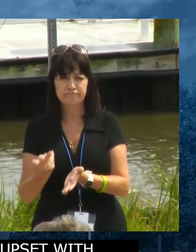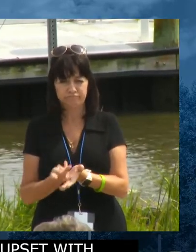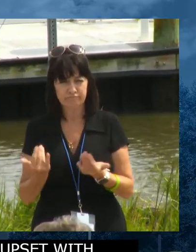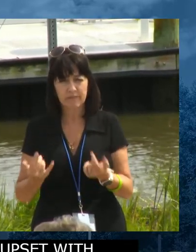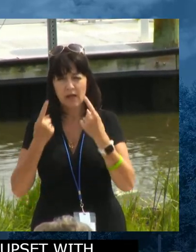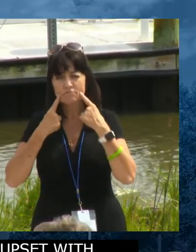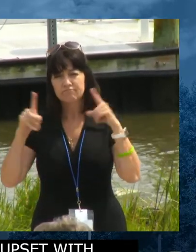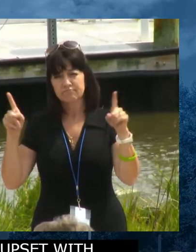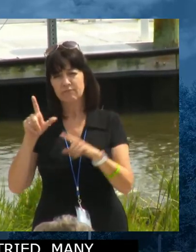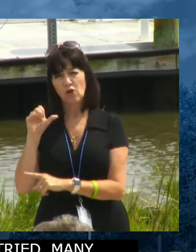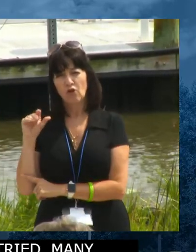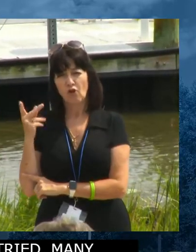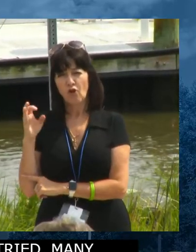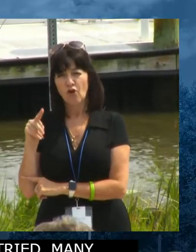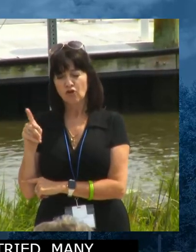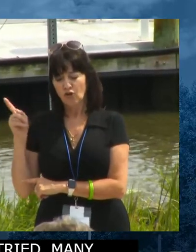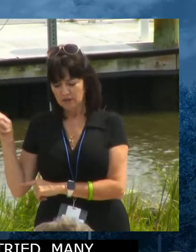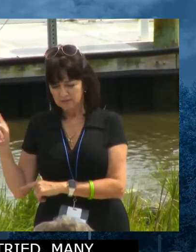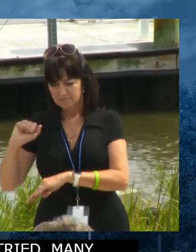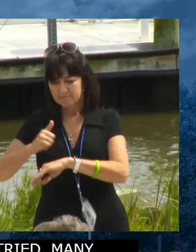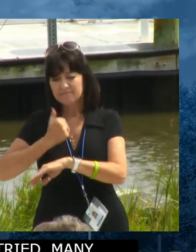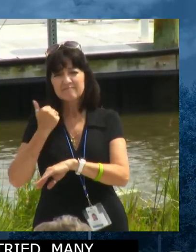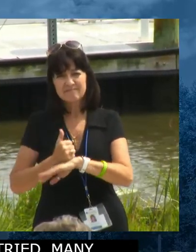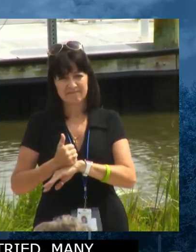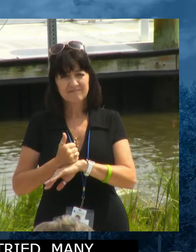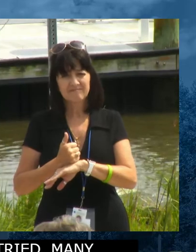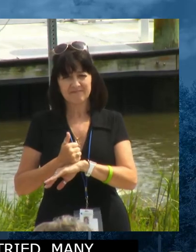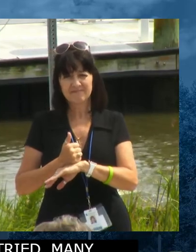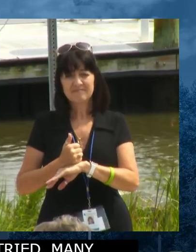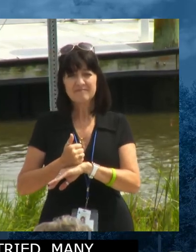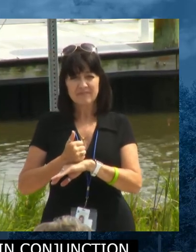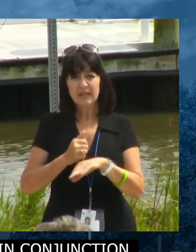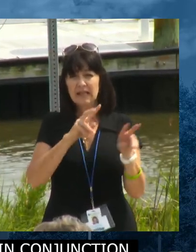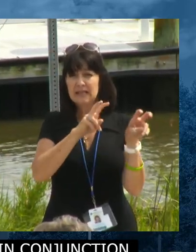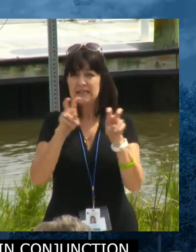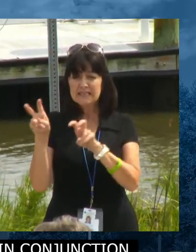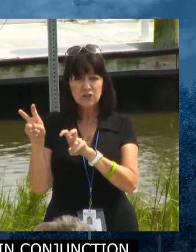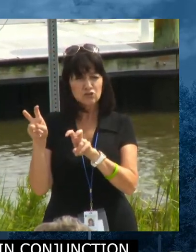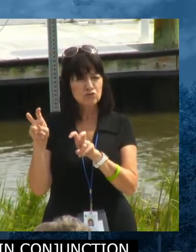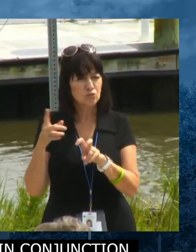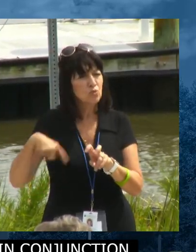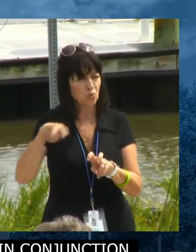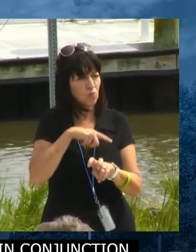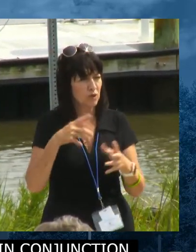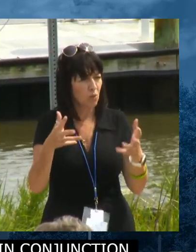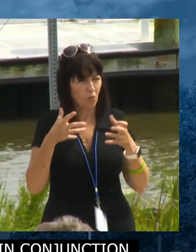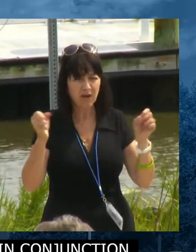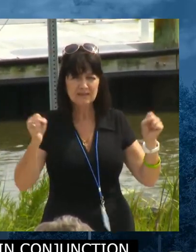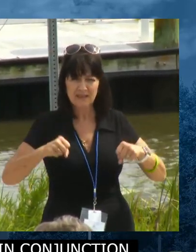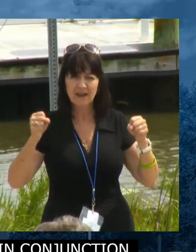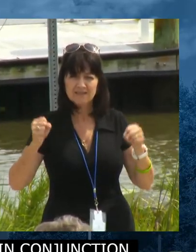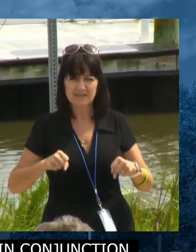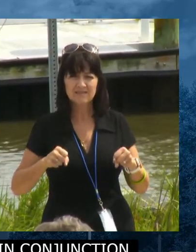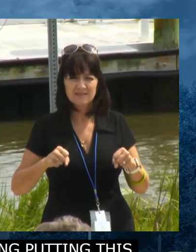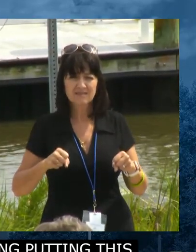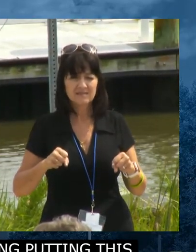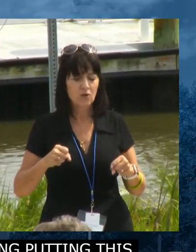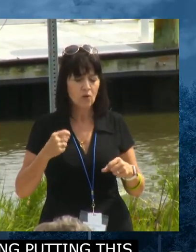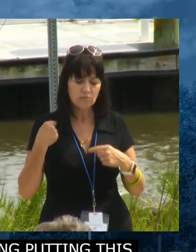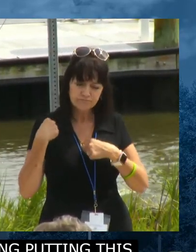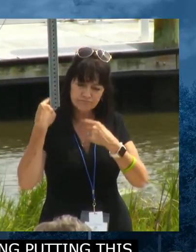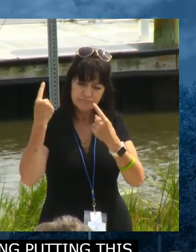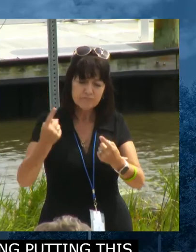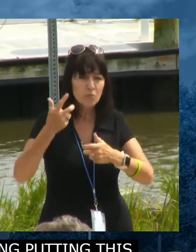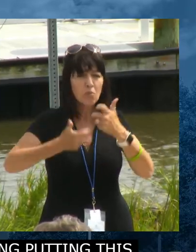and everything, putting this thing together, the issue hasn't ever been not wanting to do it. The issue has always been where's the money coming from.